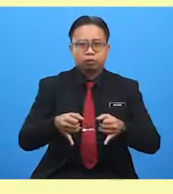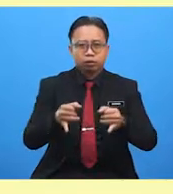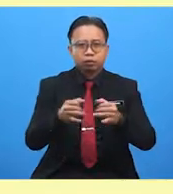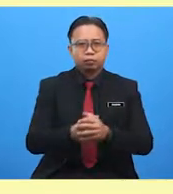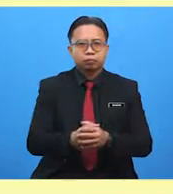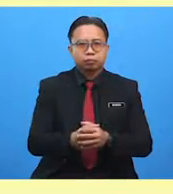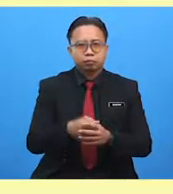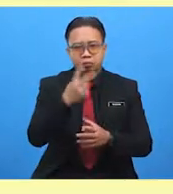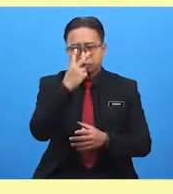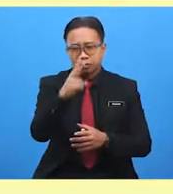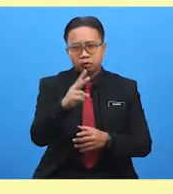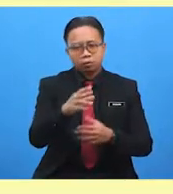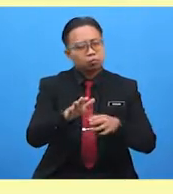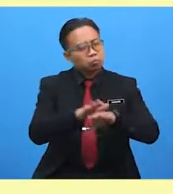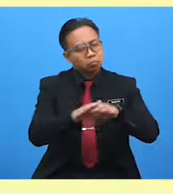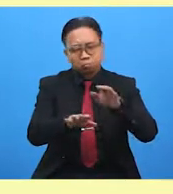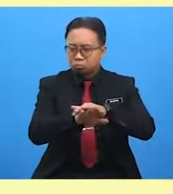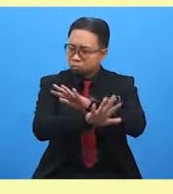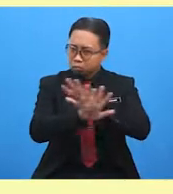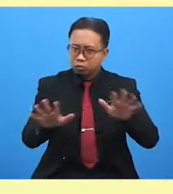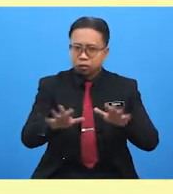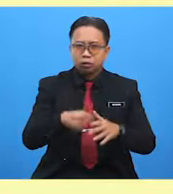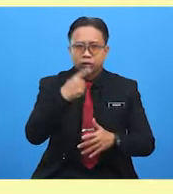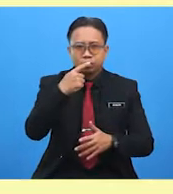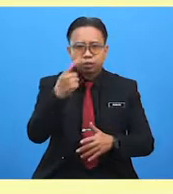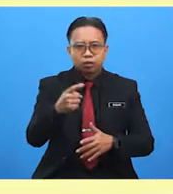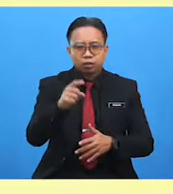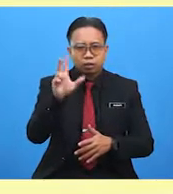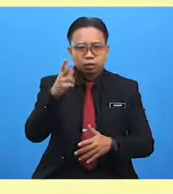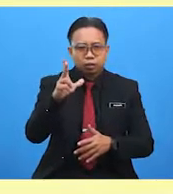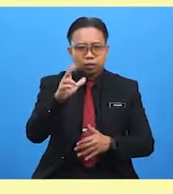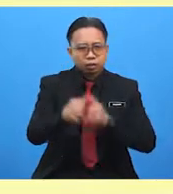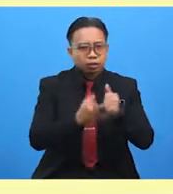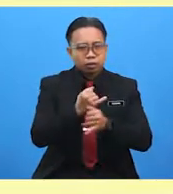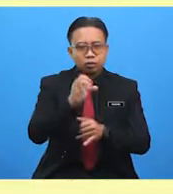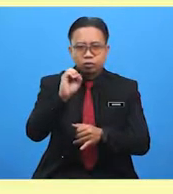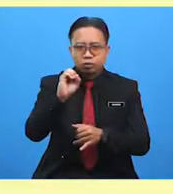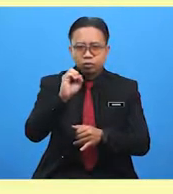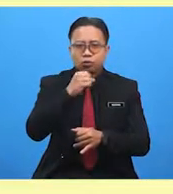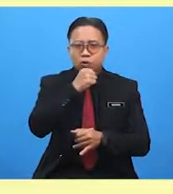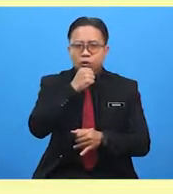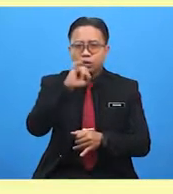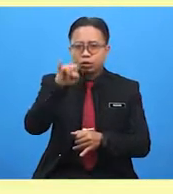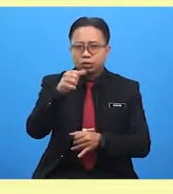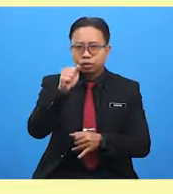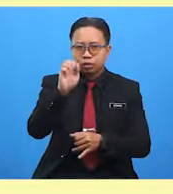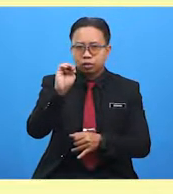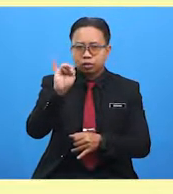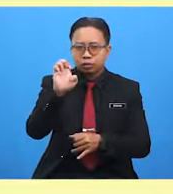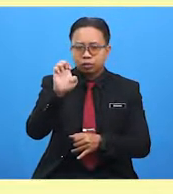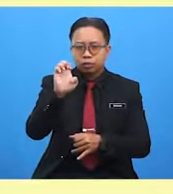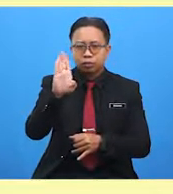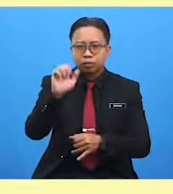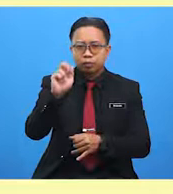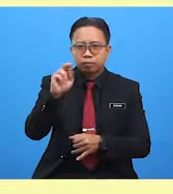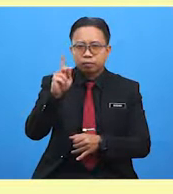wasn't very comfortable, said 13-year-old Jamie Banks. But it wasn't all